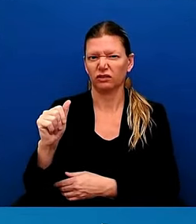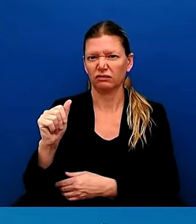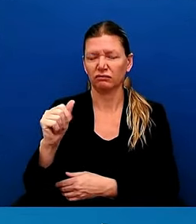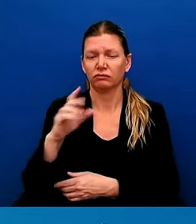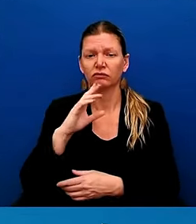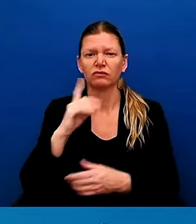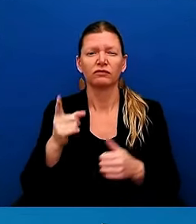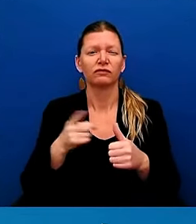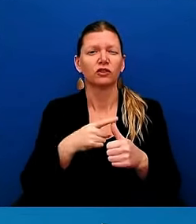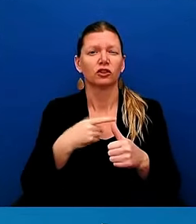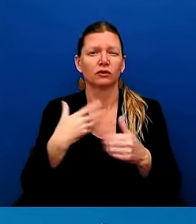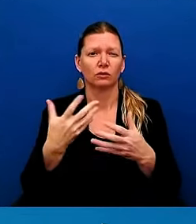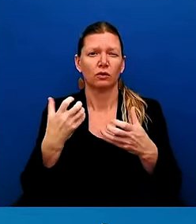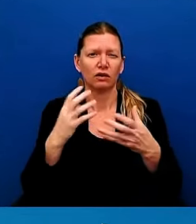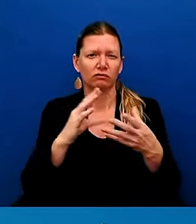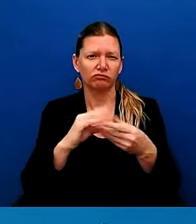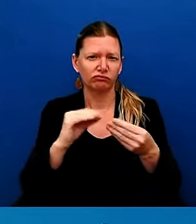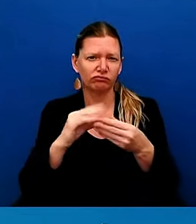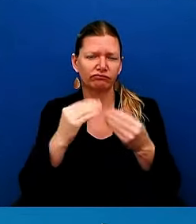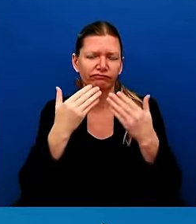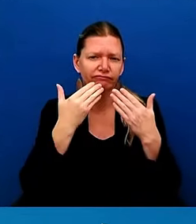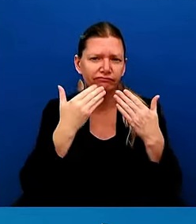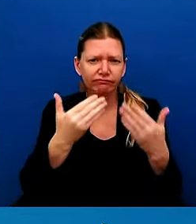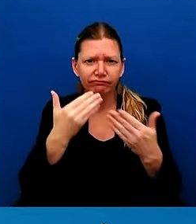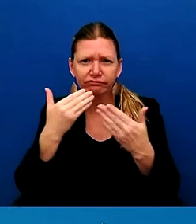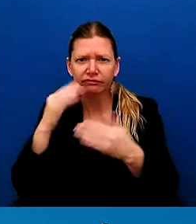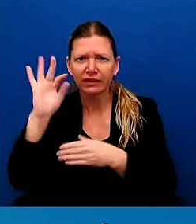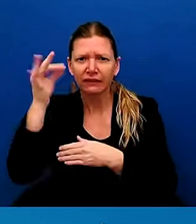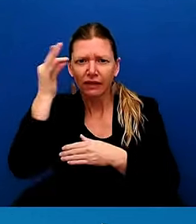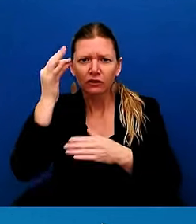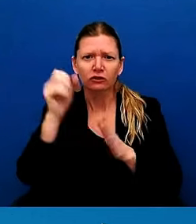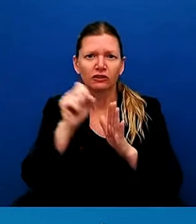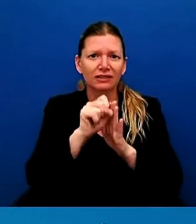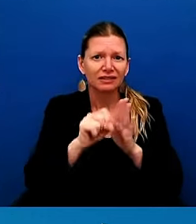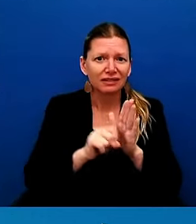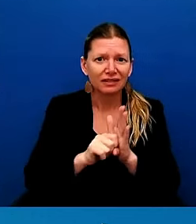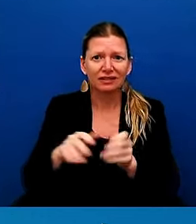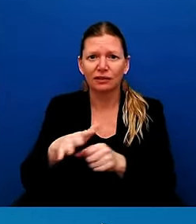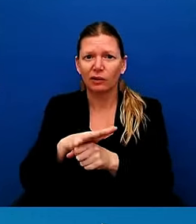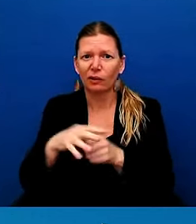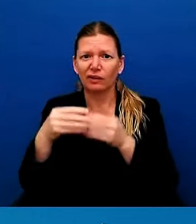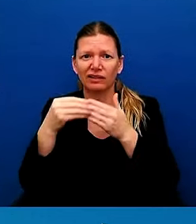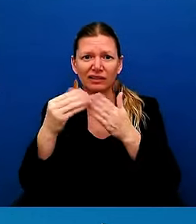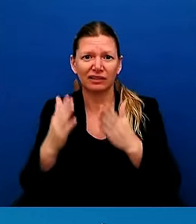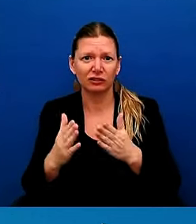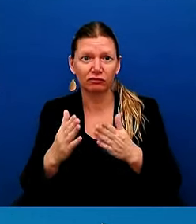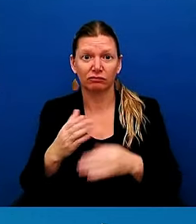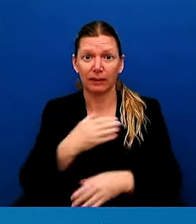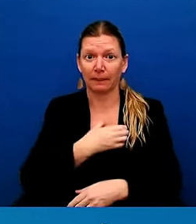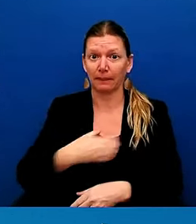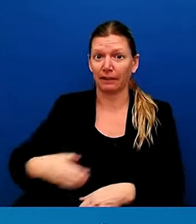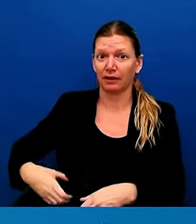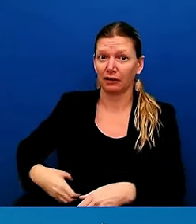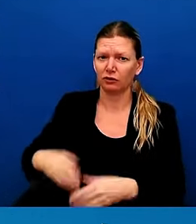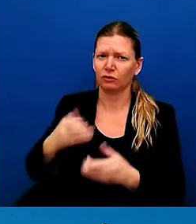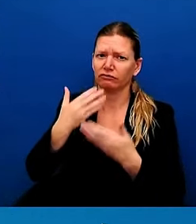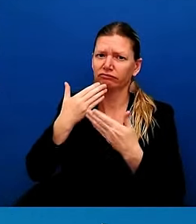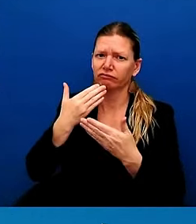state, and local leaders. Mayor, want to thank you for your leadership in particular on the ground.